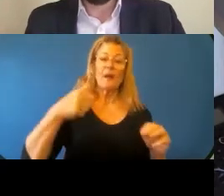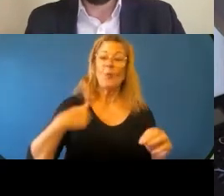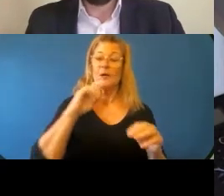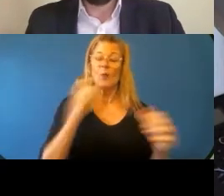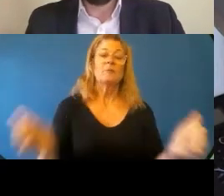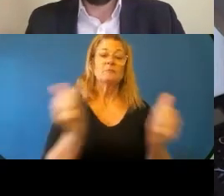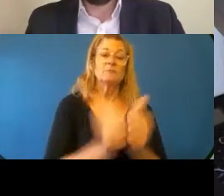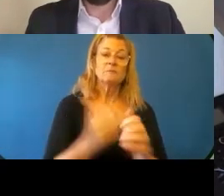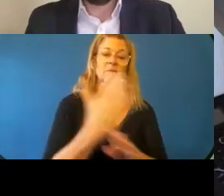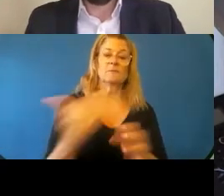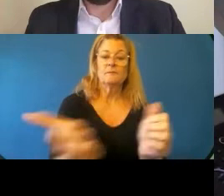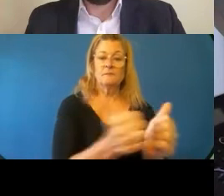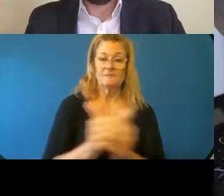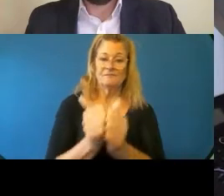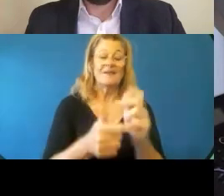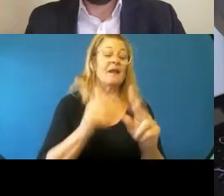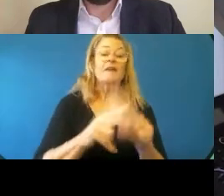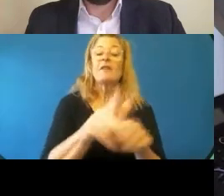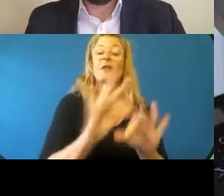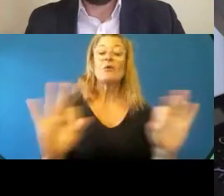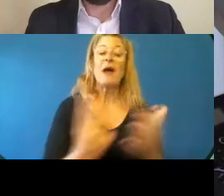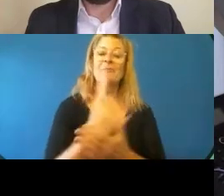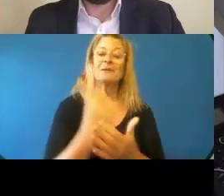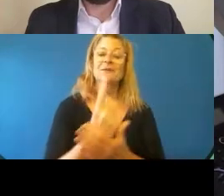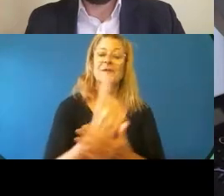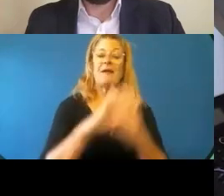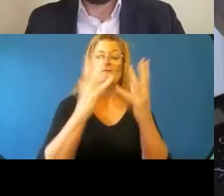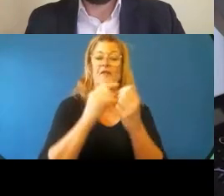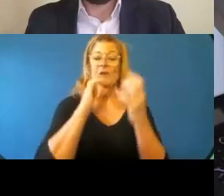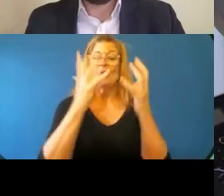that's where those small changes can make big ones.